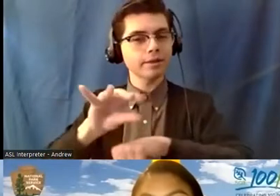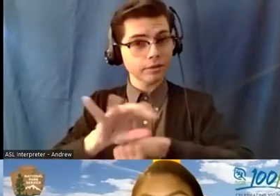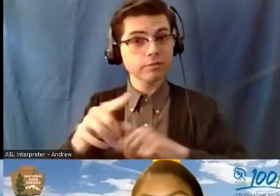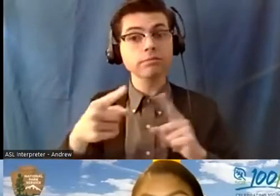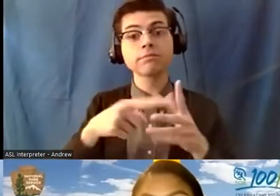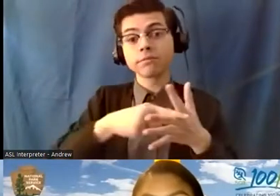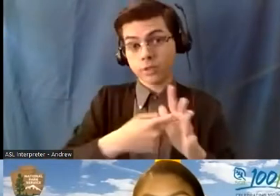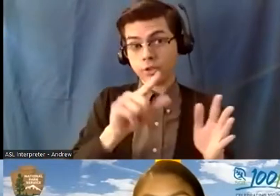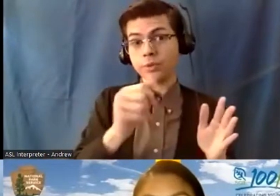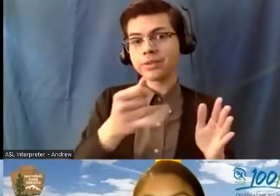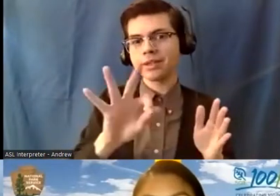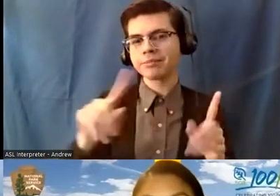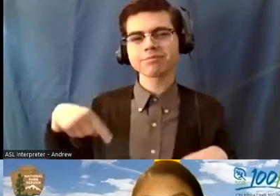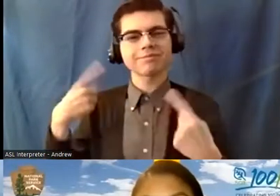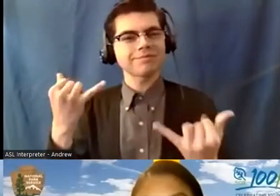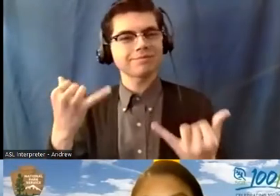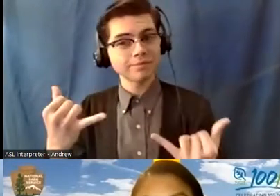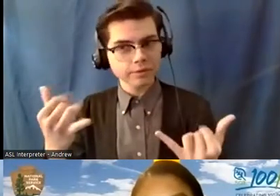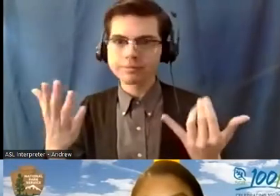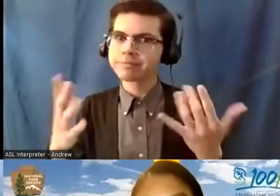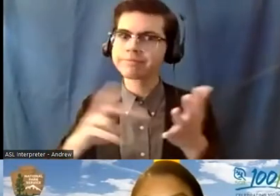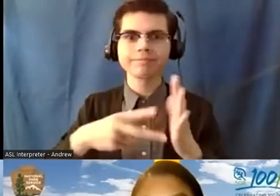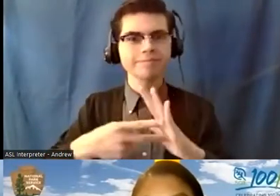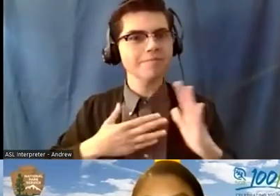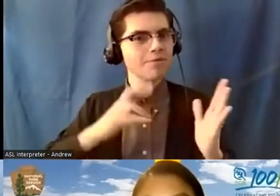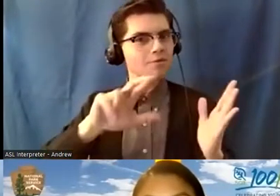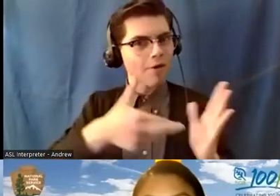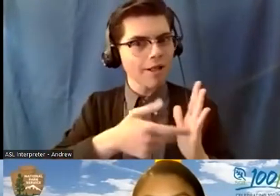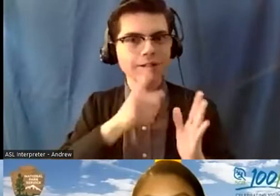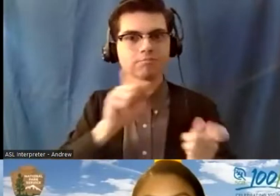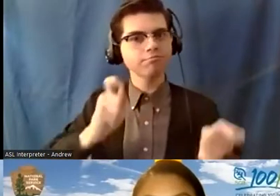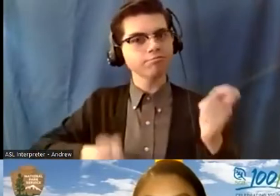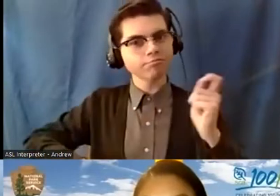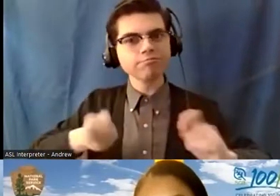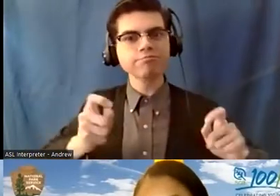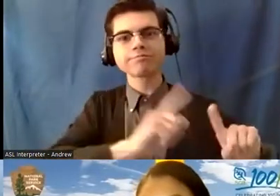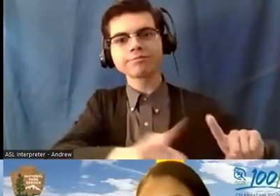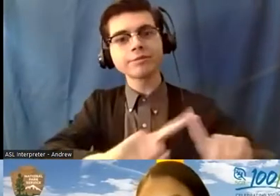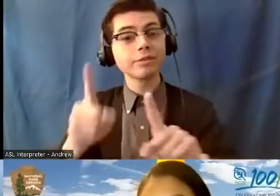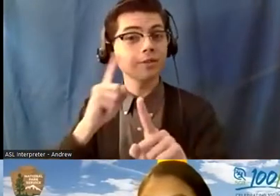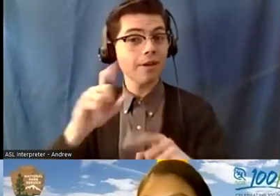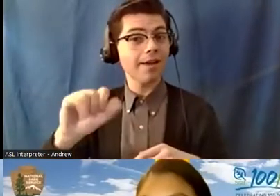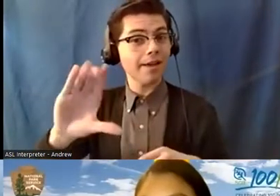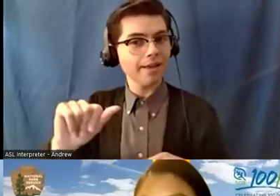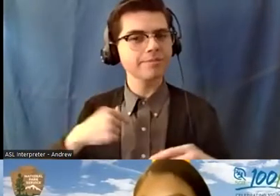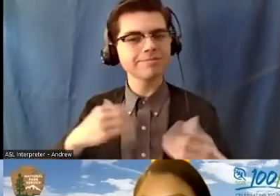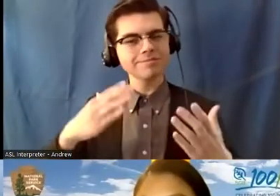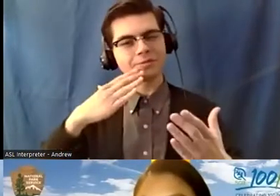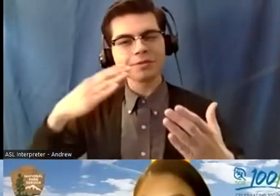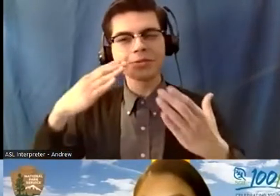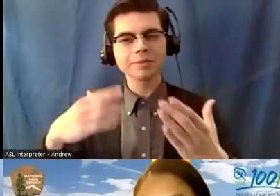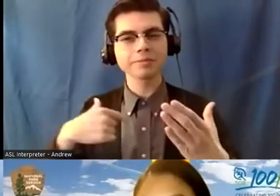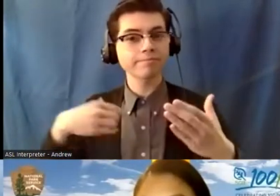So obviously I've done a lot of roles with the SCA, and I'm so grateful for the opportunities that I've been